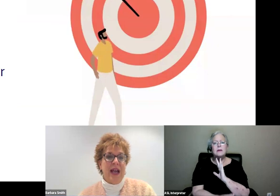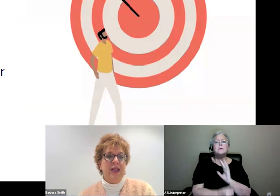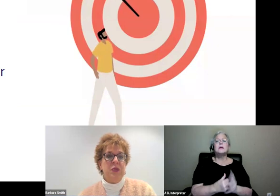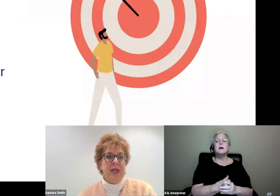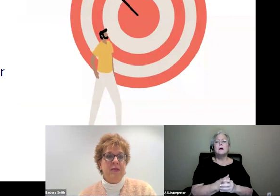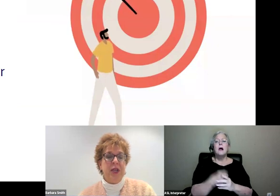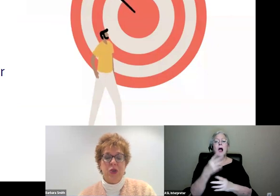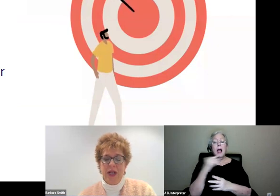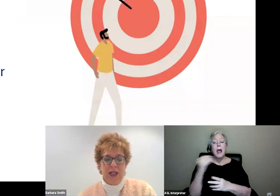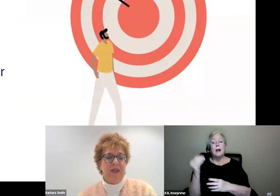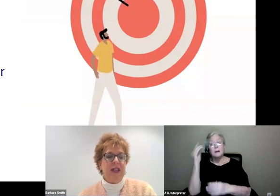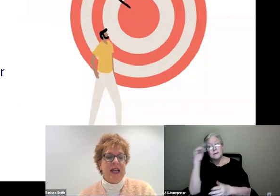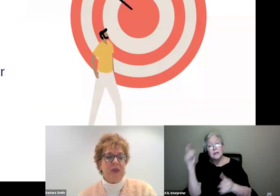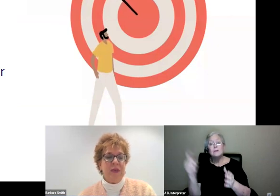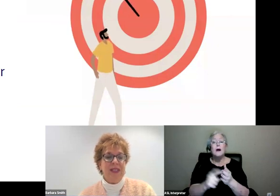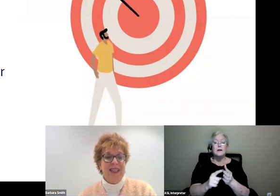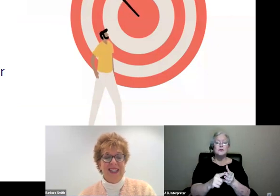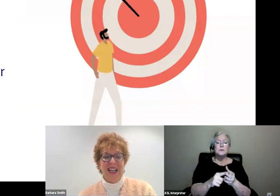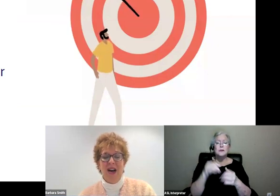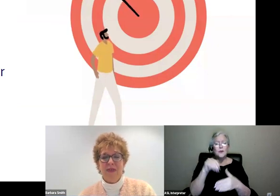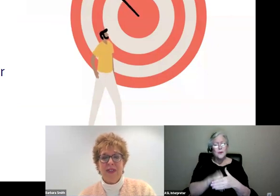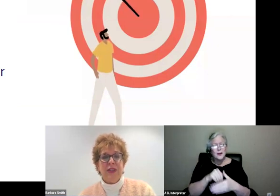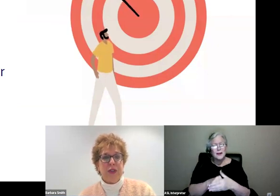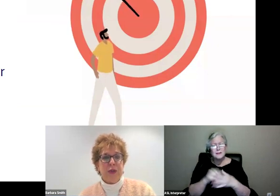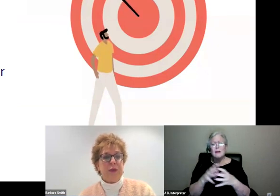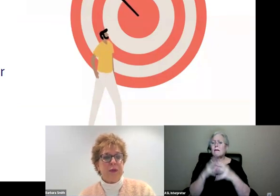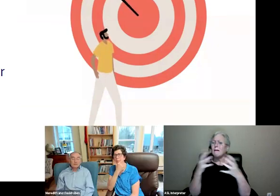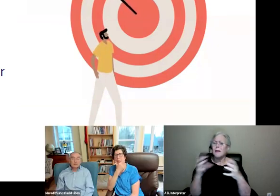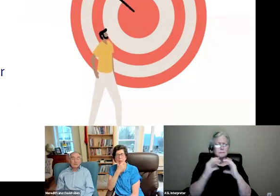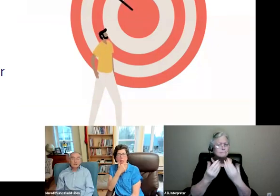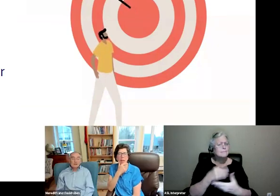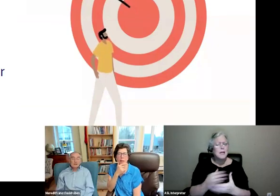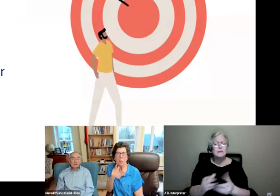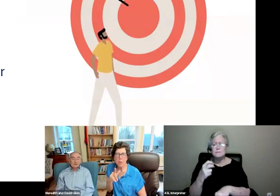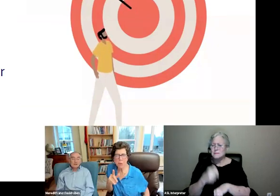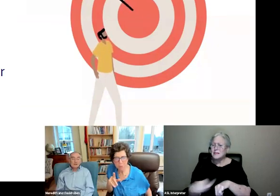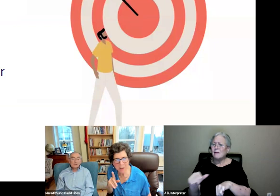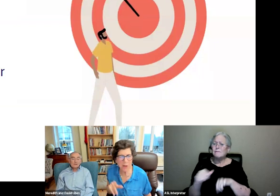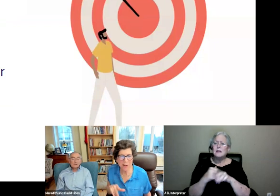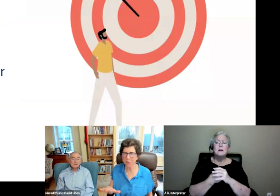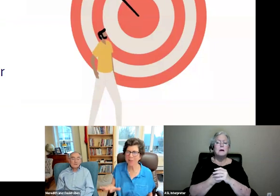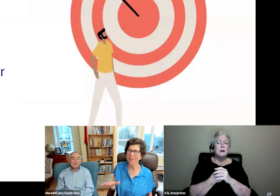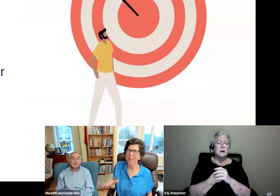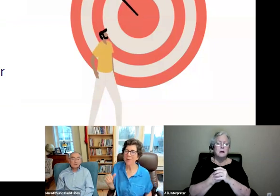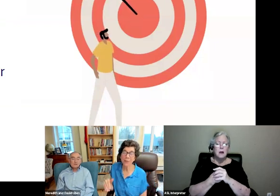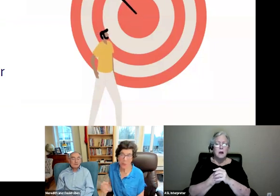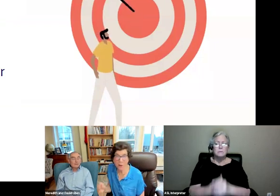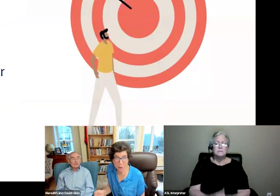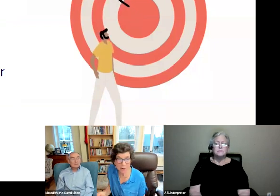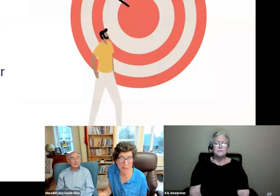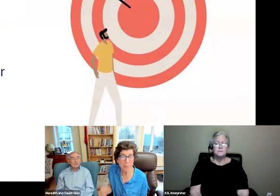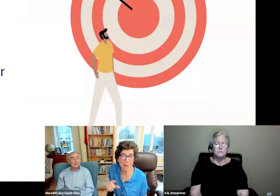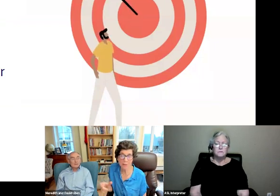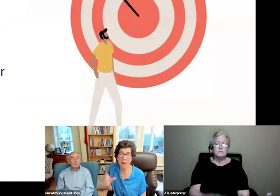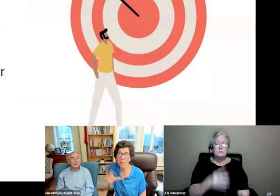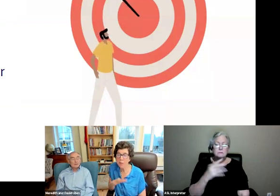And also the acknowledgement, because you're in a lot of classrooms. It's tough. Yeah. And we do, we also want to